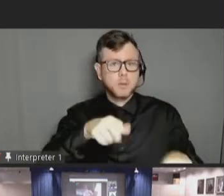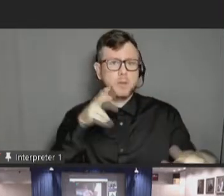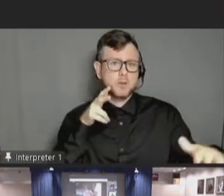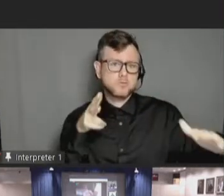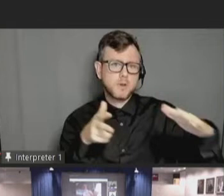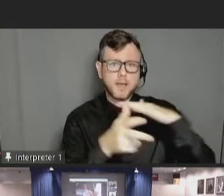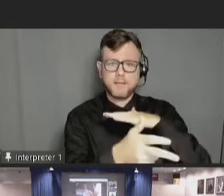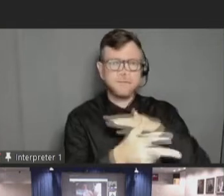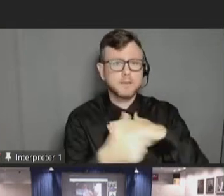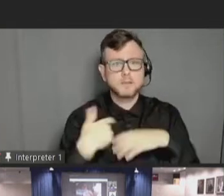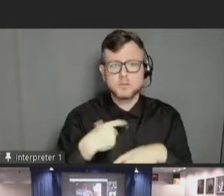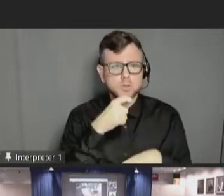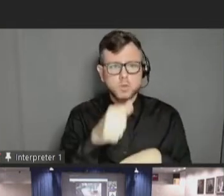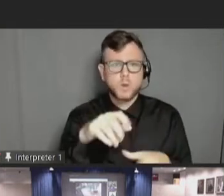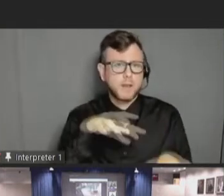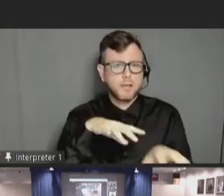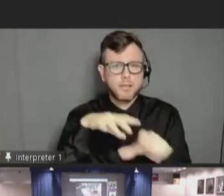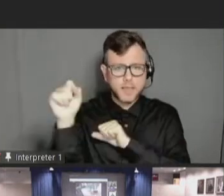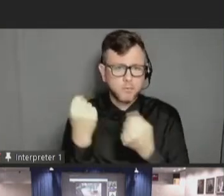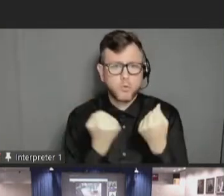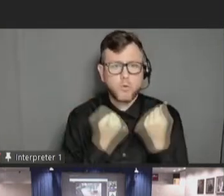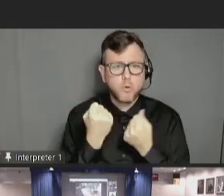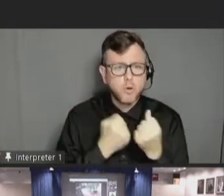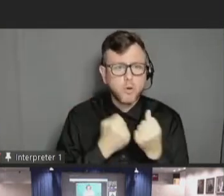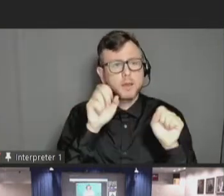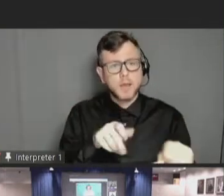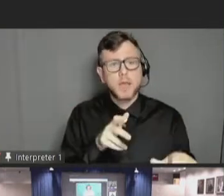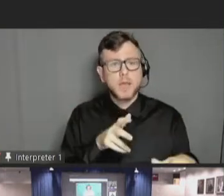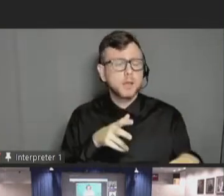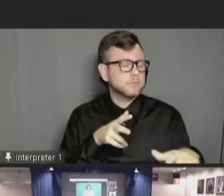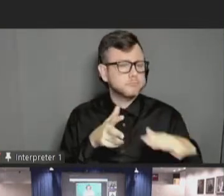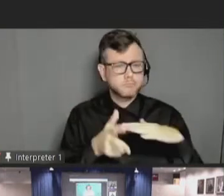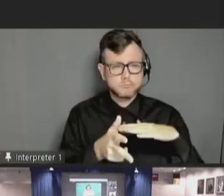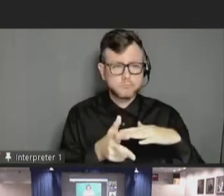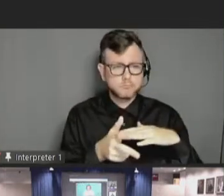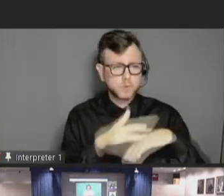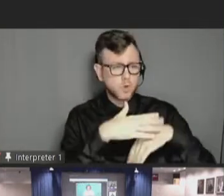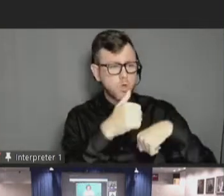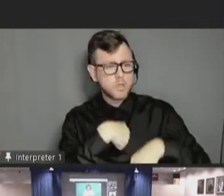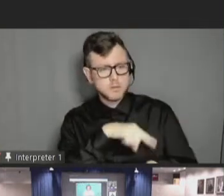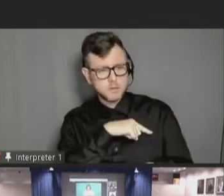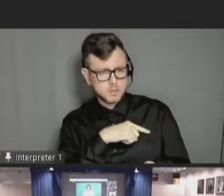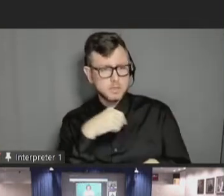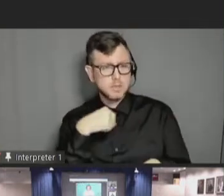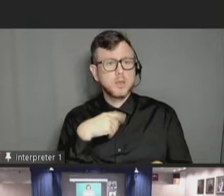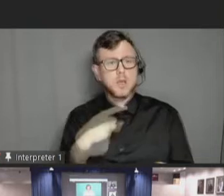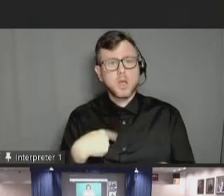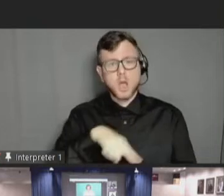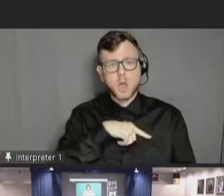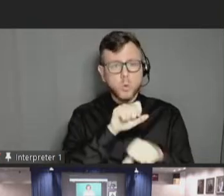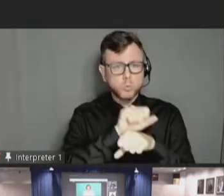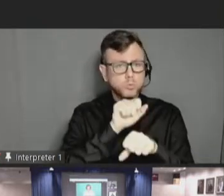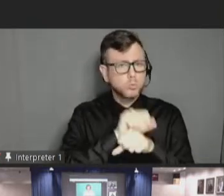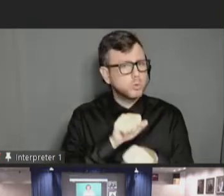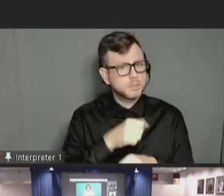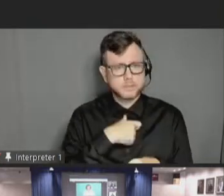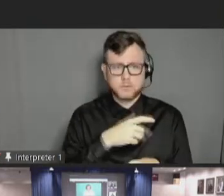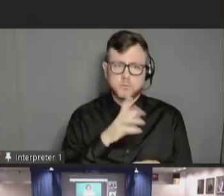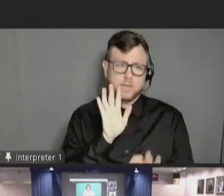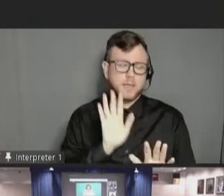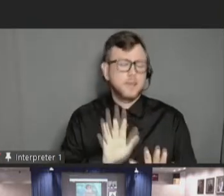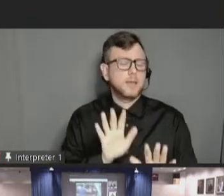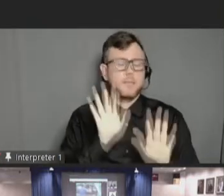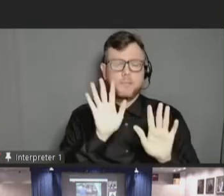they don't even have to come out of their car. We can just pull in, they call us. Our public health workers have been amazing and just gone